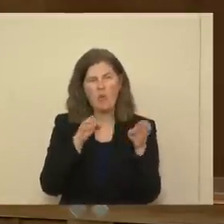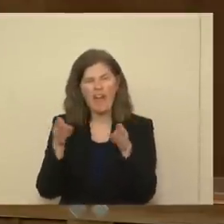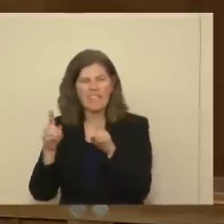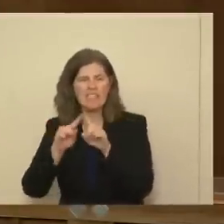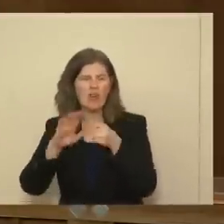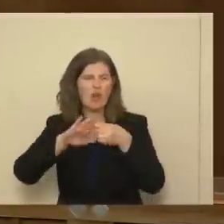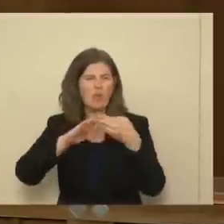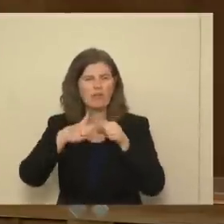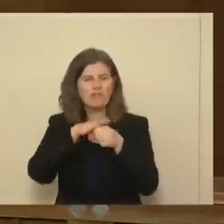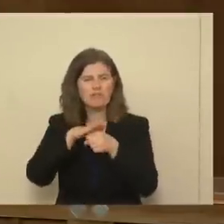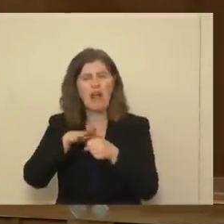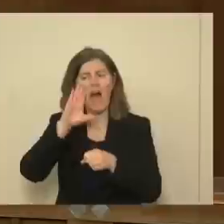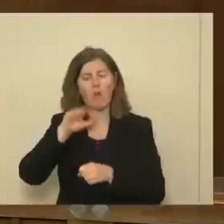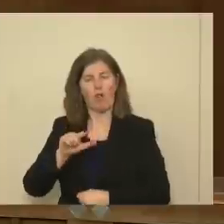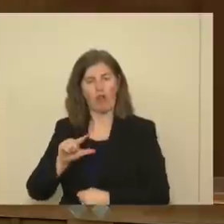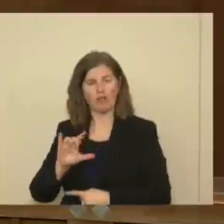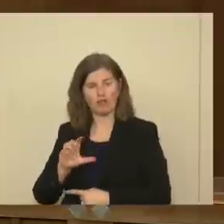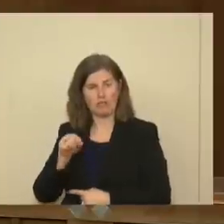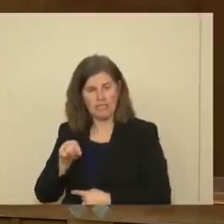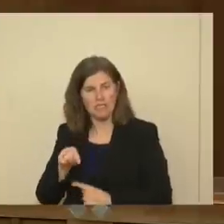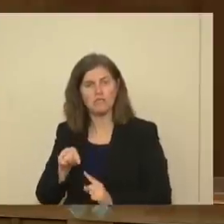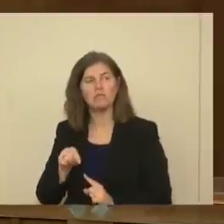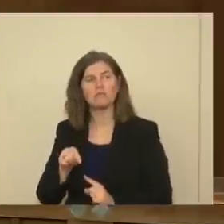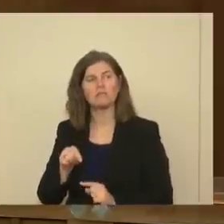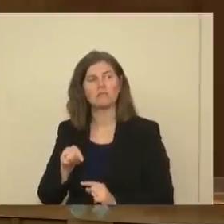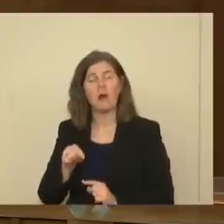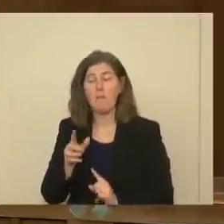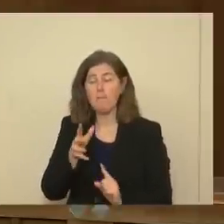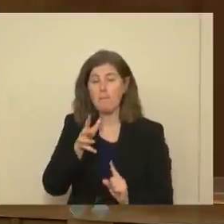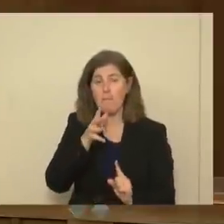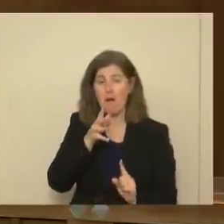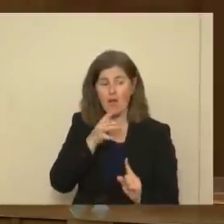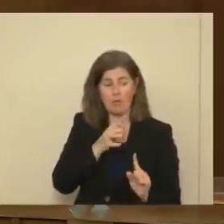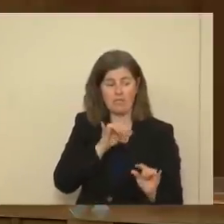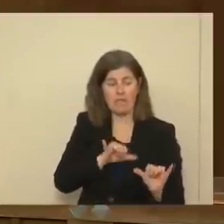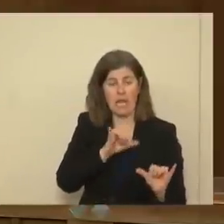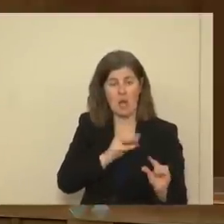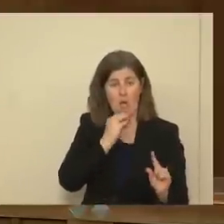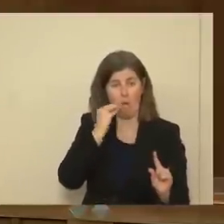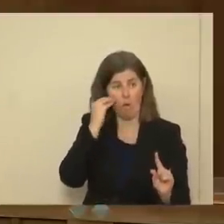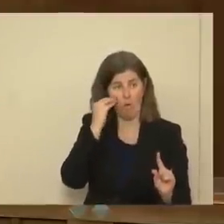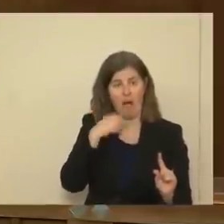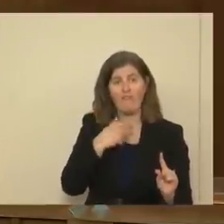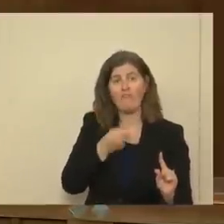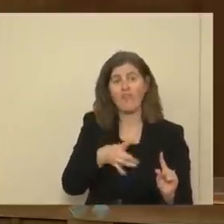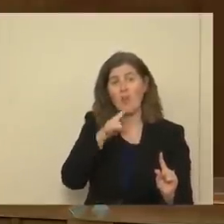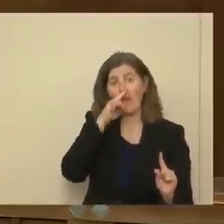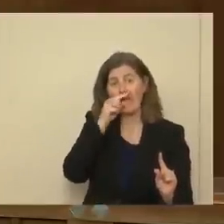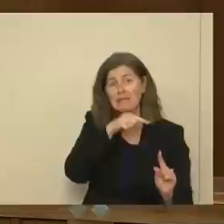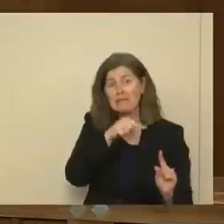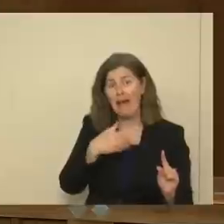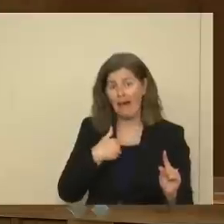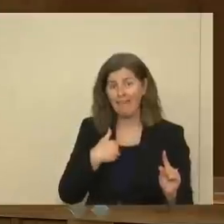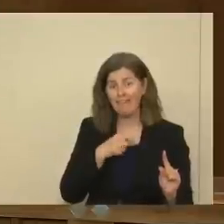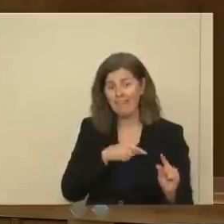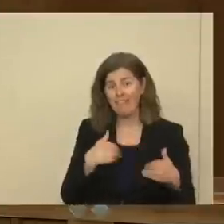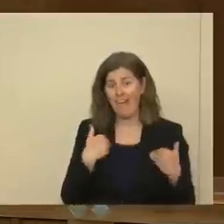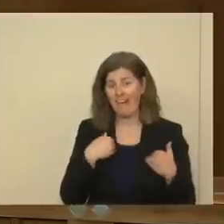in different communities. I know in Las Cruces, a mother that has been staying home has a couple of kids and